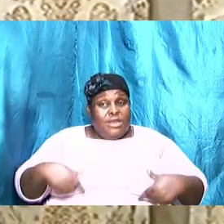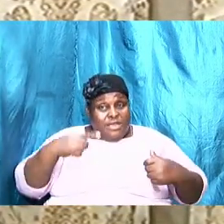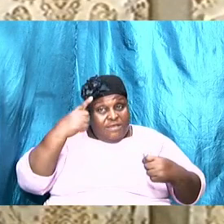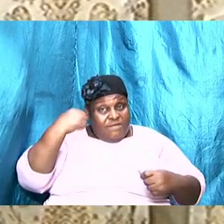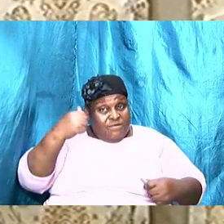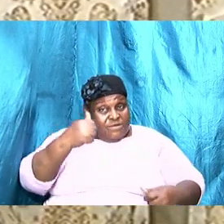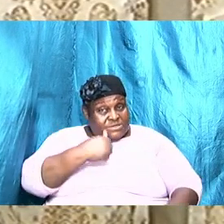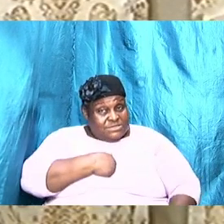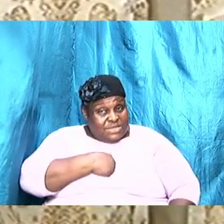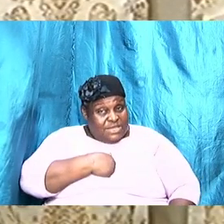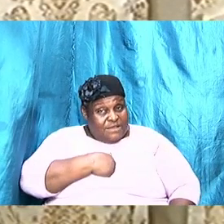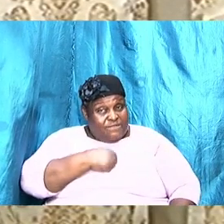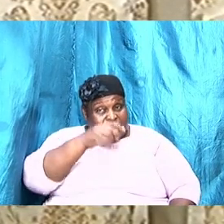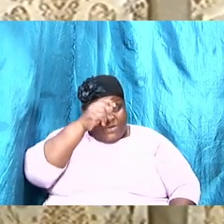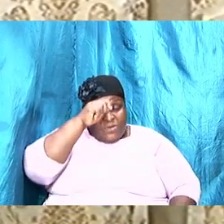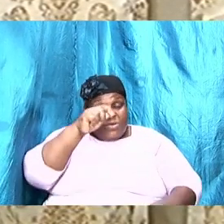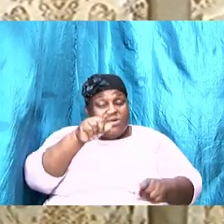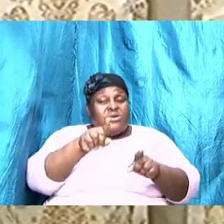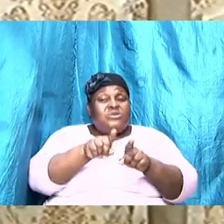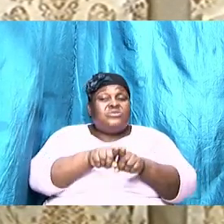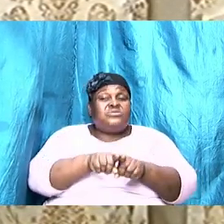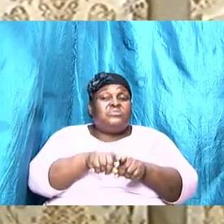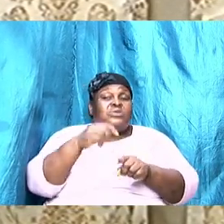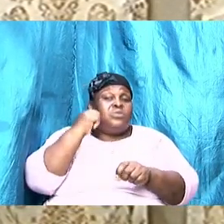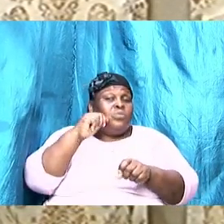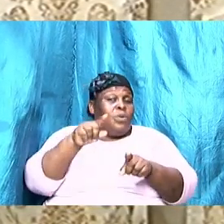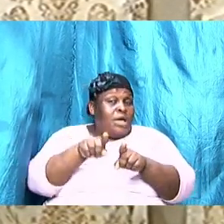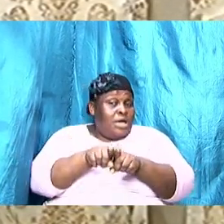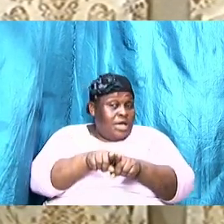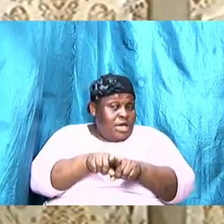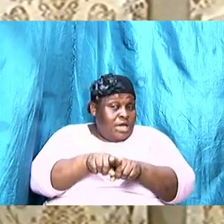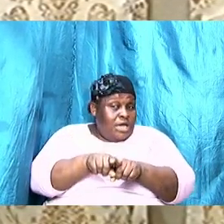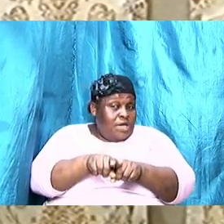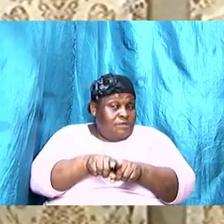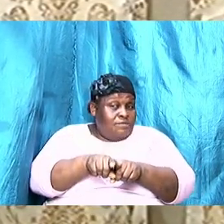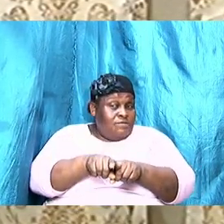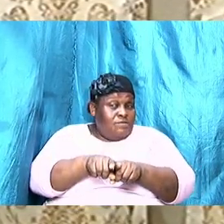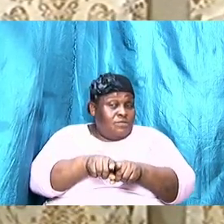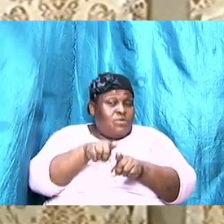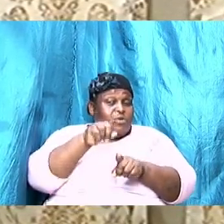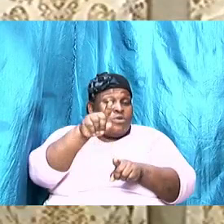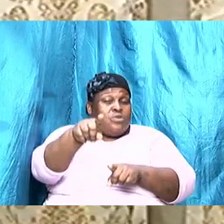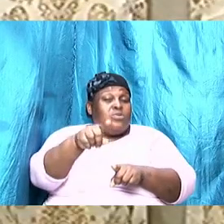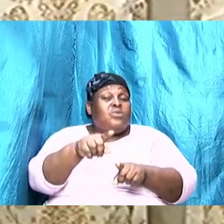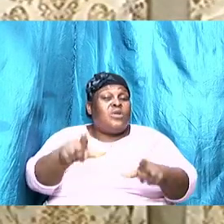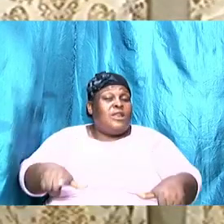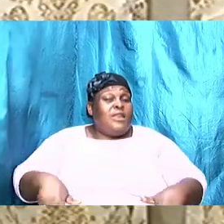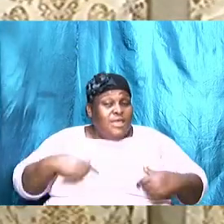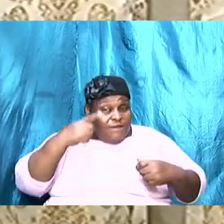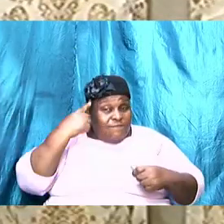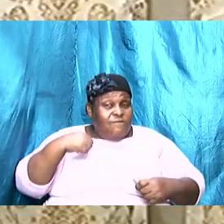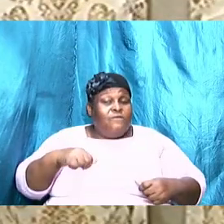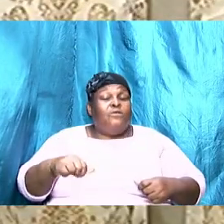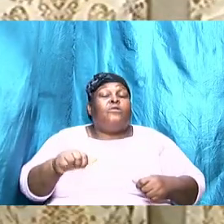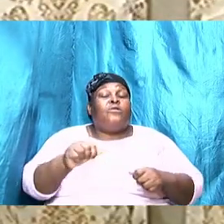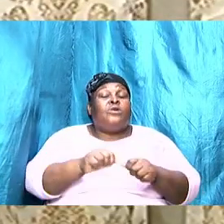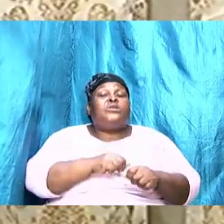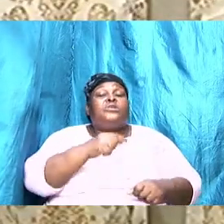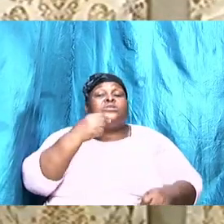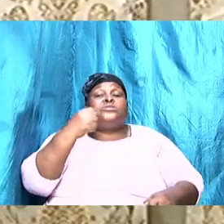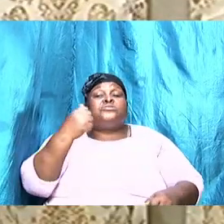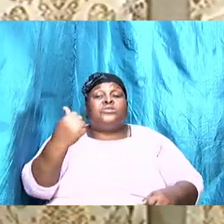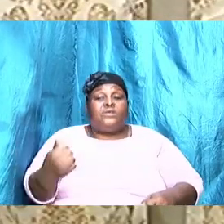consider that you are doing a lot of the things that you do for your wife, for your wife. Wives,